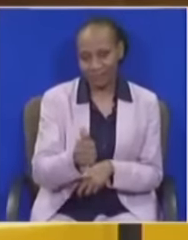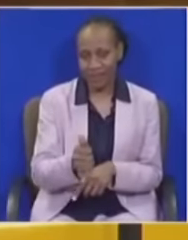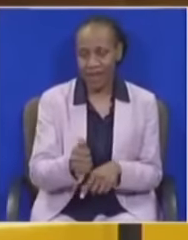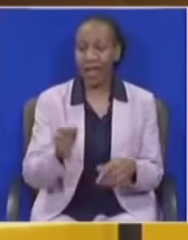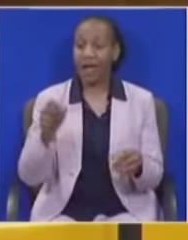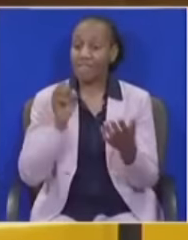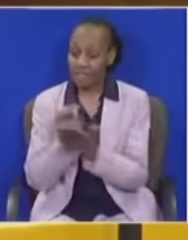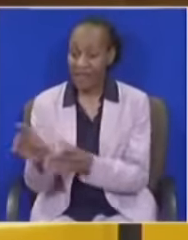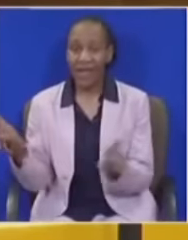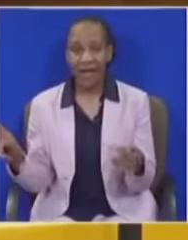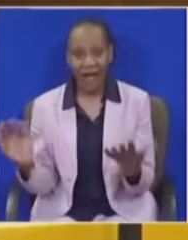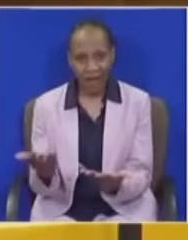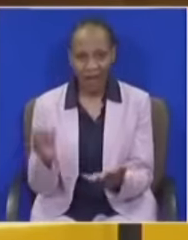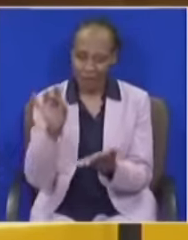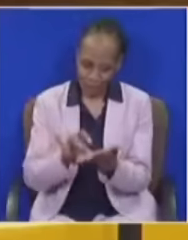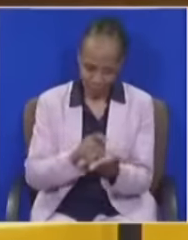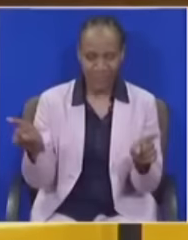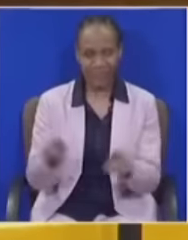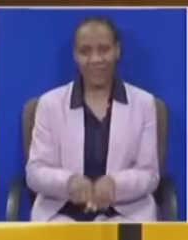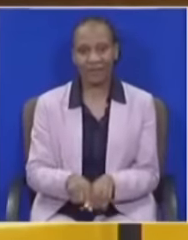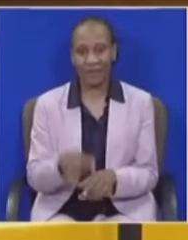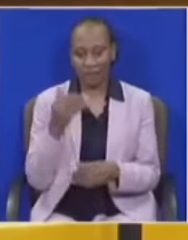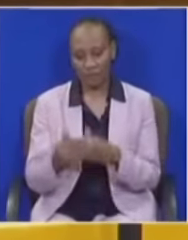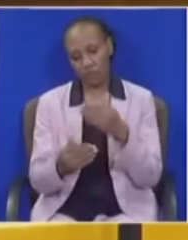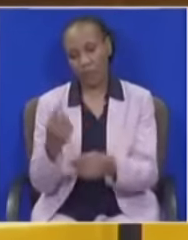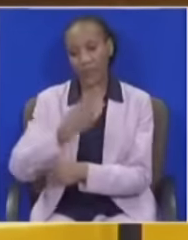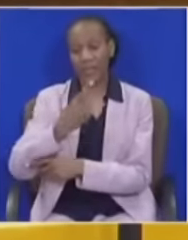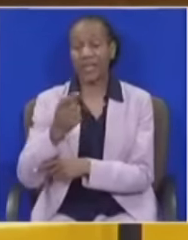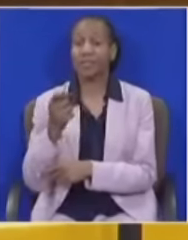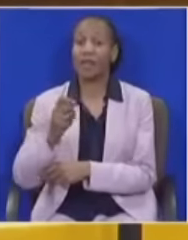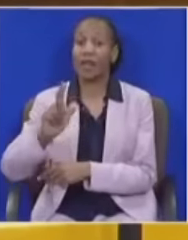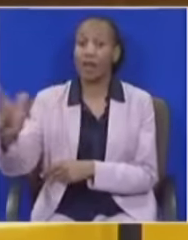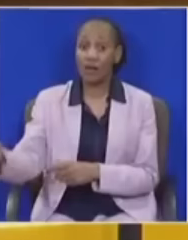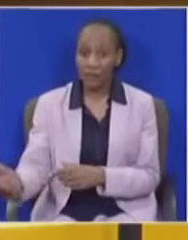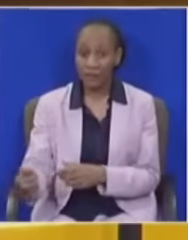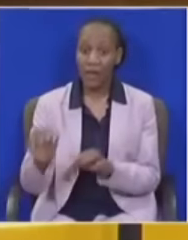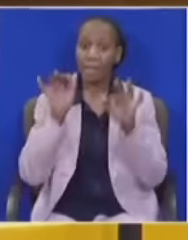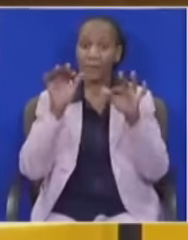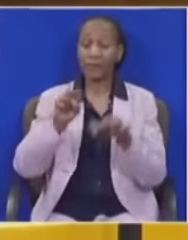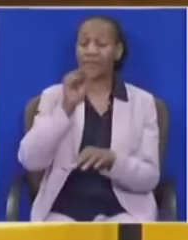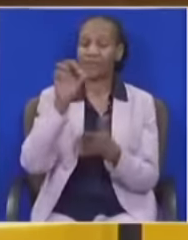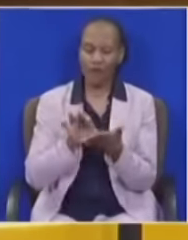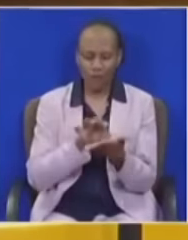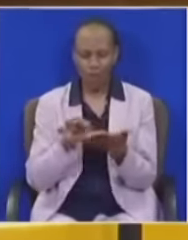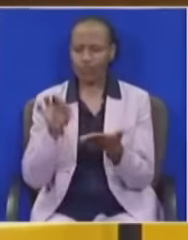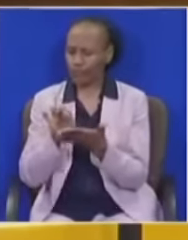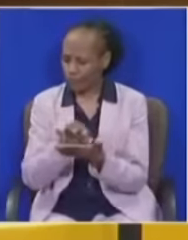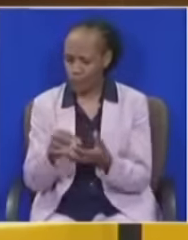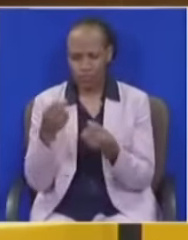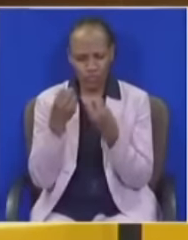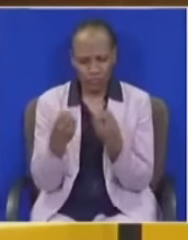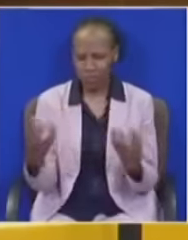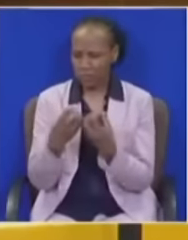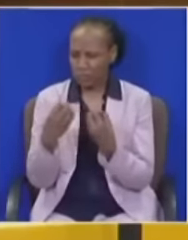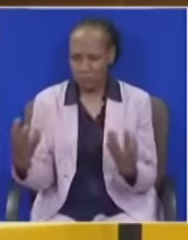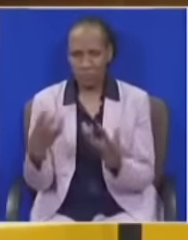A few days later, South Africans voted in an overwhelming majority and rejected her